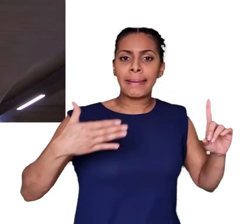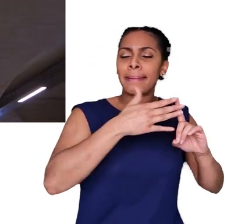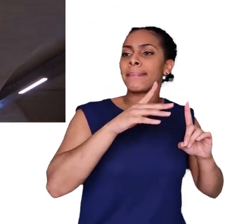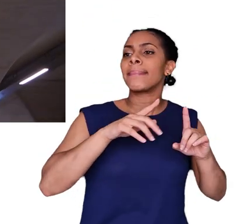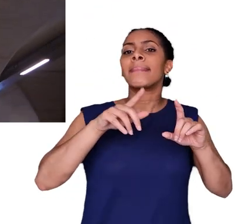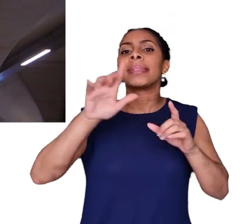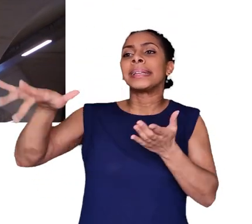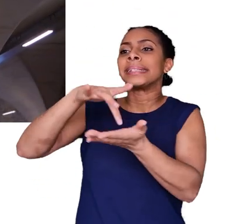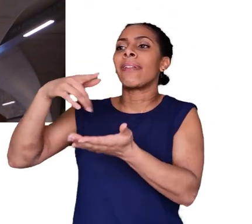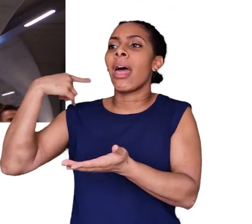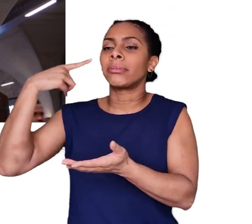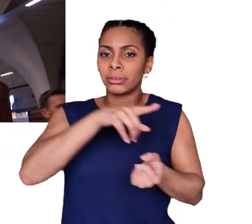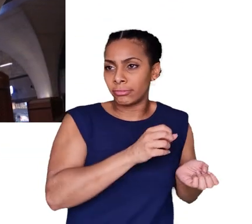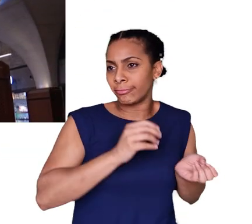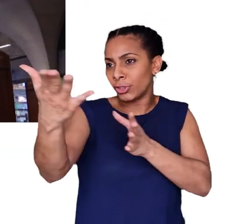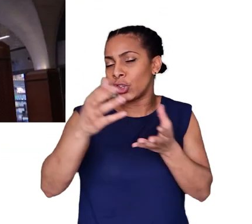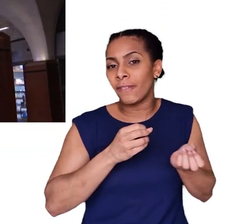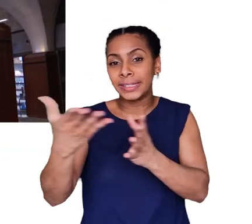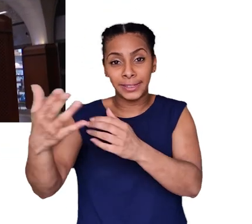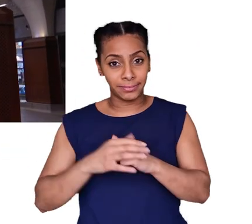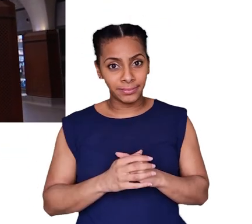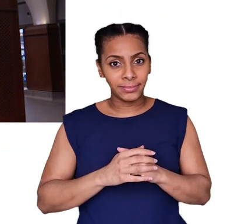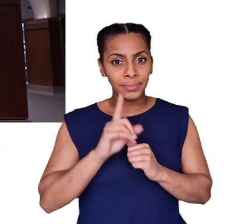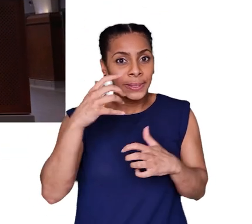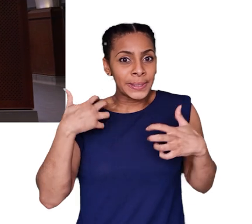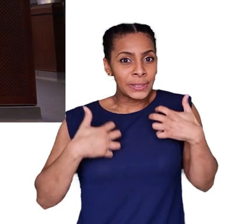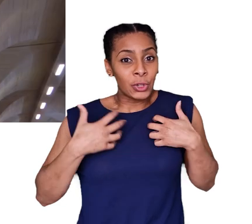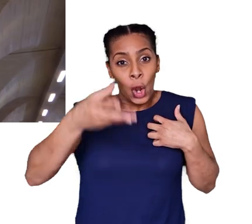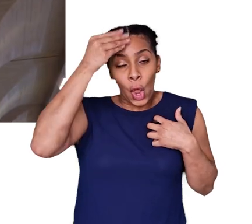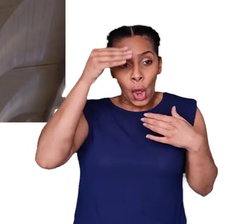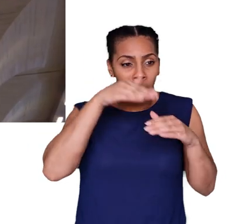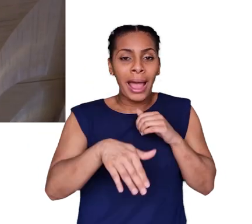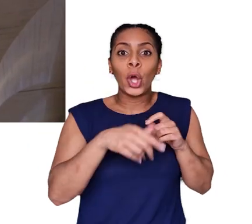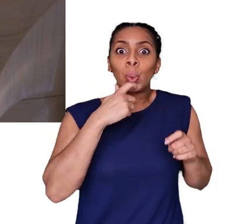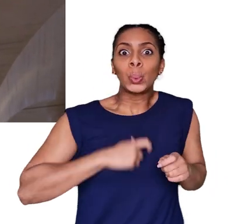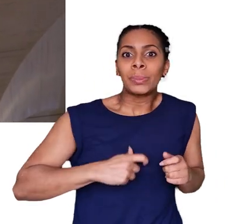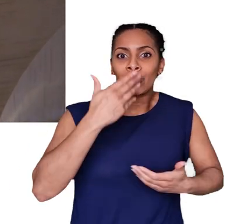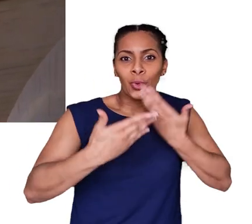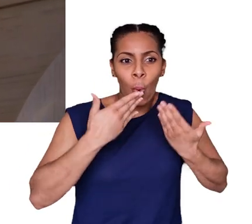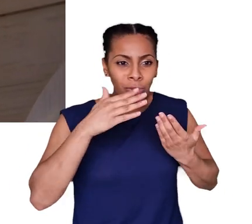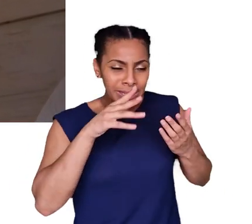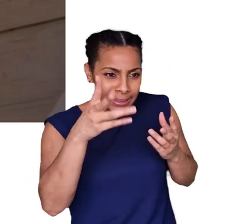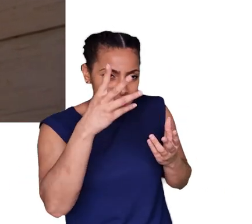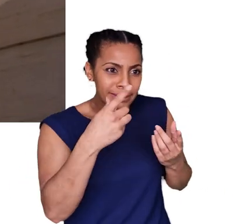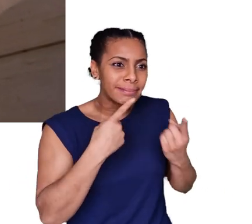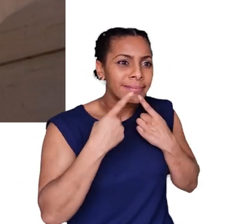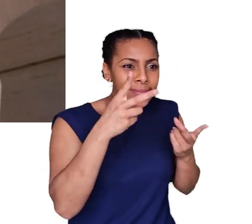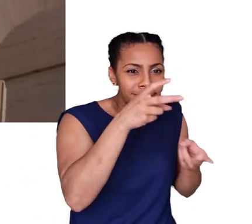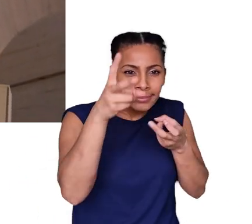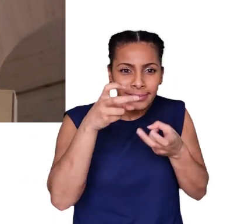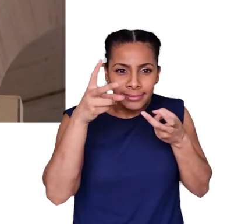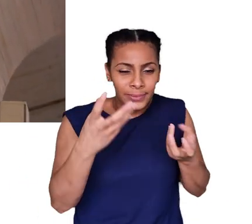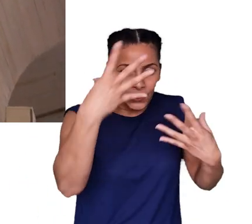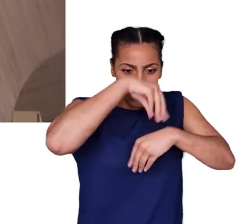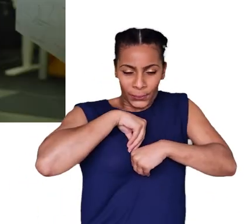It's having an understanding of these places, and often the really human stories behind that, that can really make richer designs in the